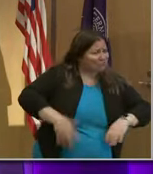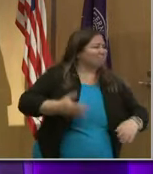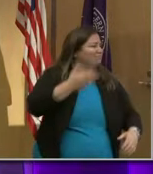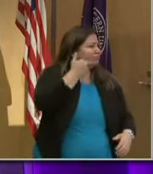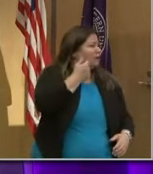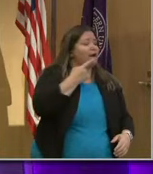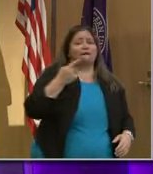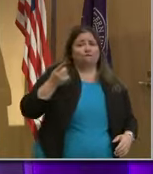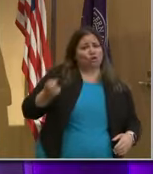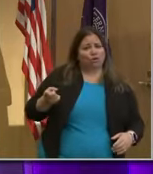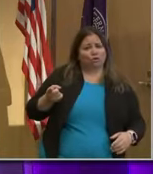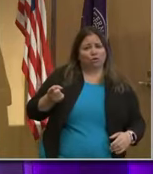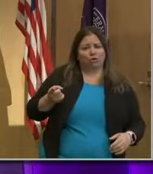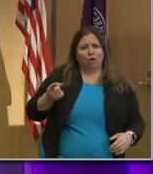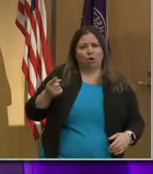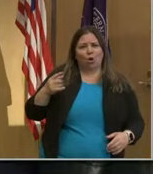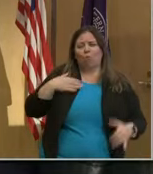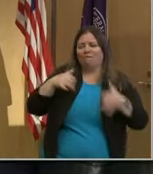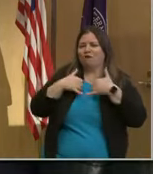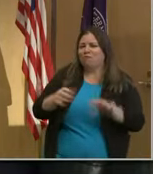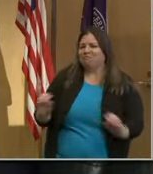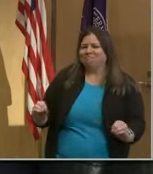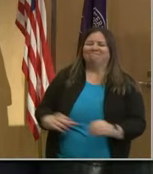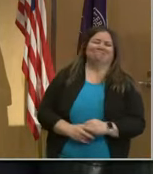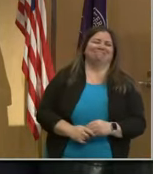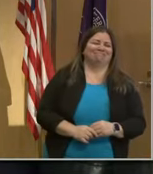For you, we've got a price. It's nominal.